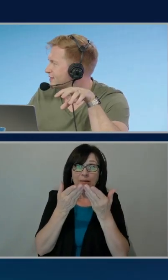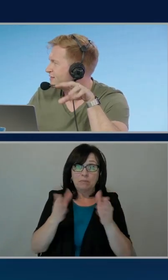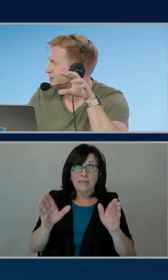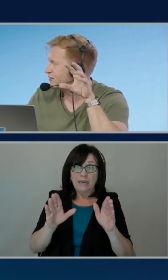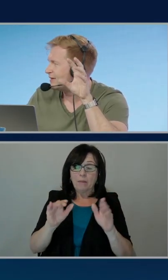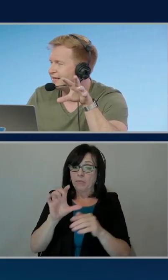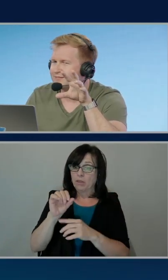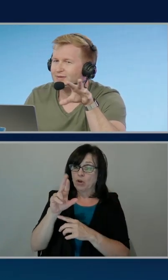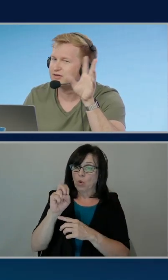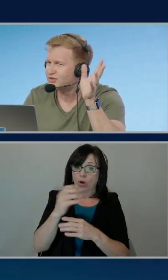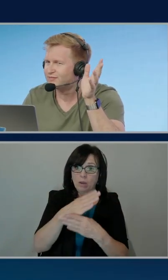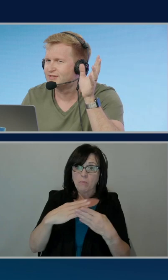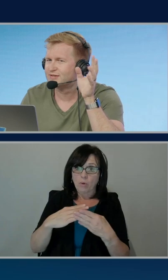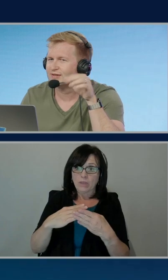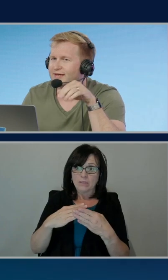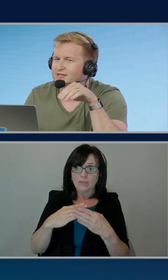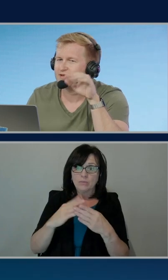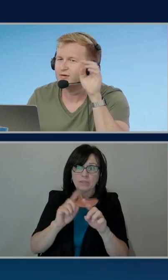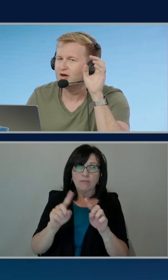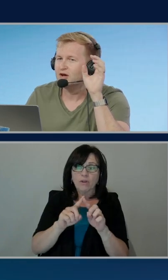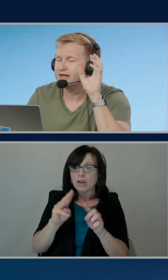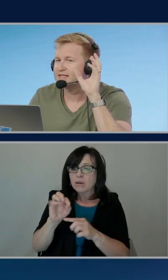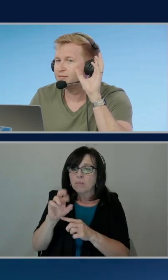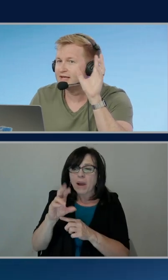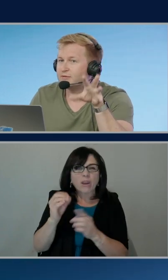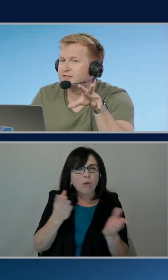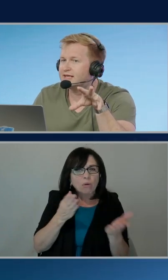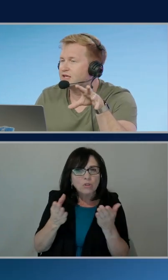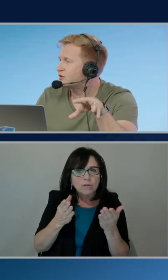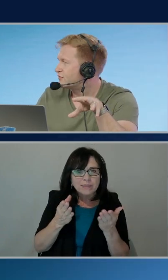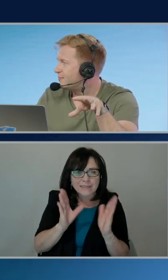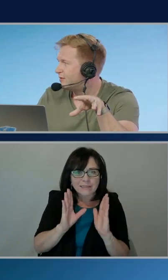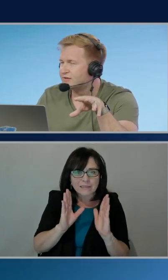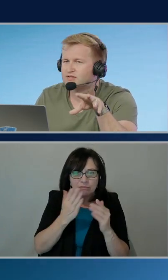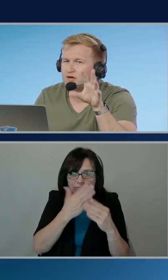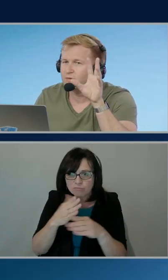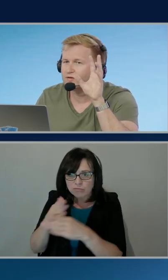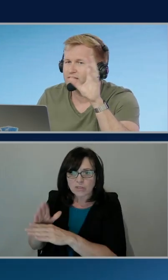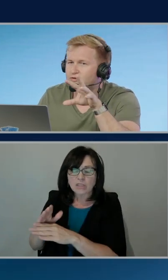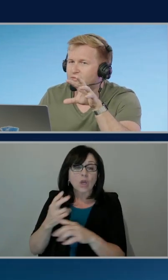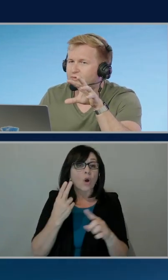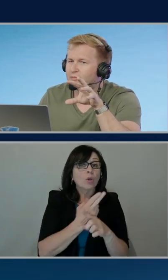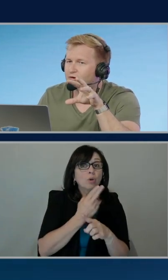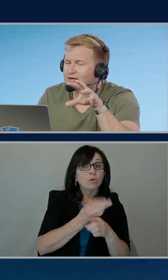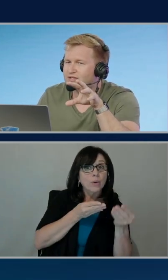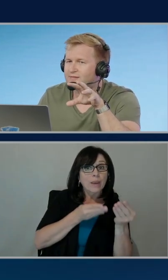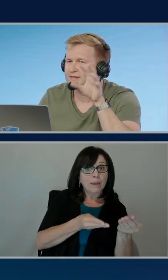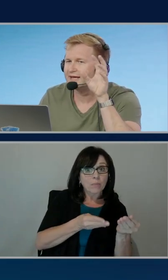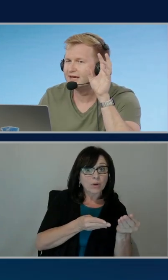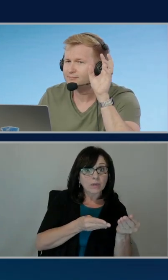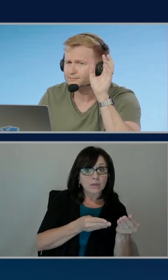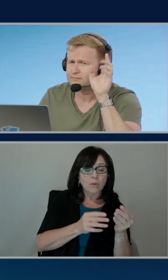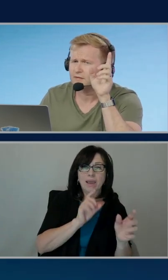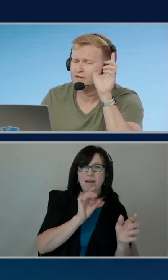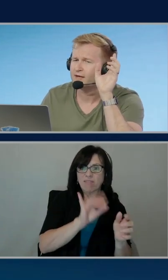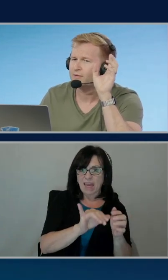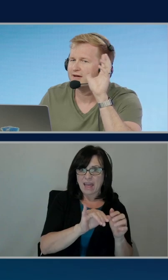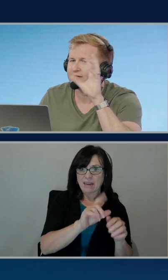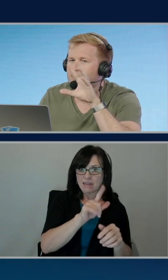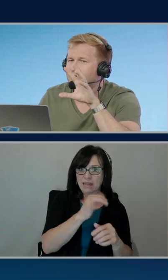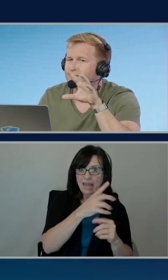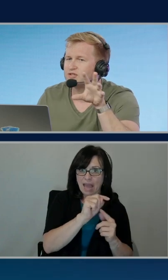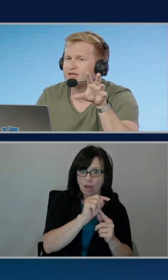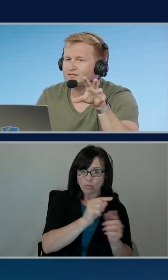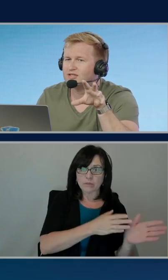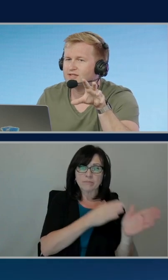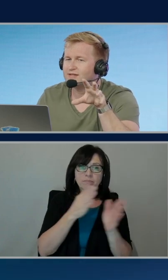components into sort of main microservices, if you like. So like I said, we're taking user input, so we've got a user input moderation layer. Then we